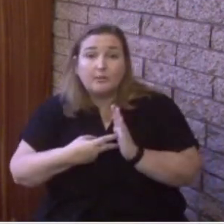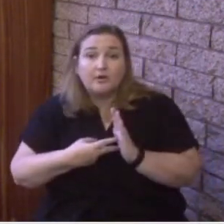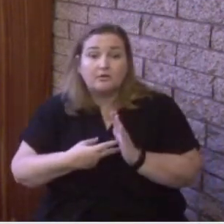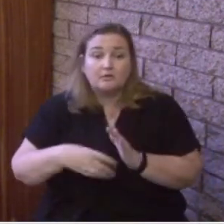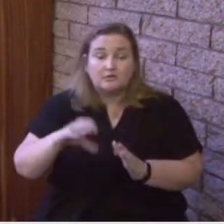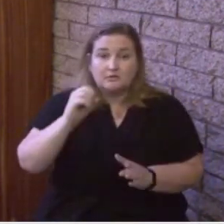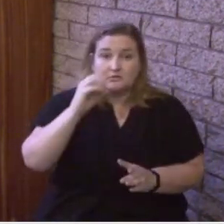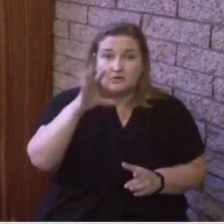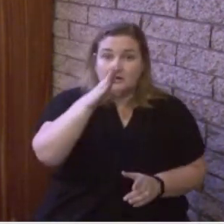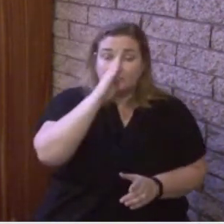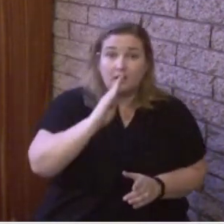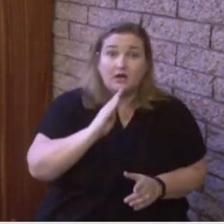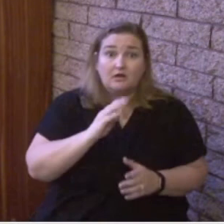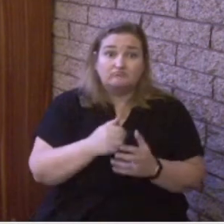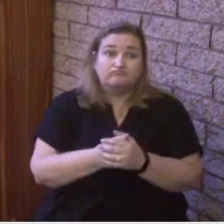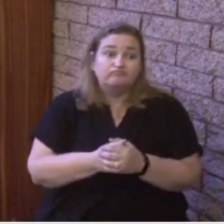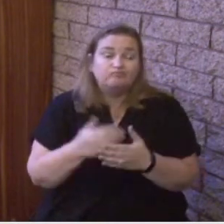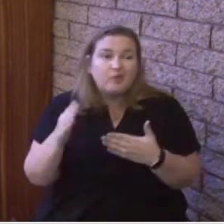Simply put, friends,